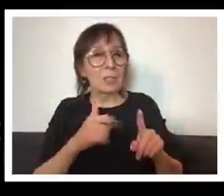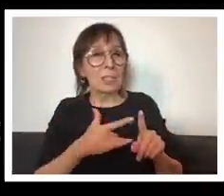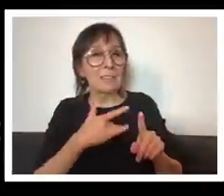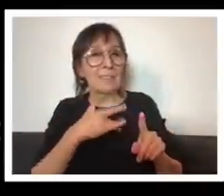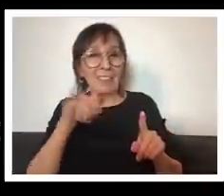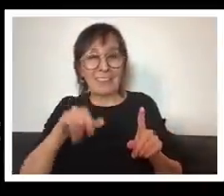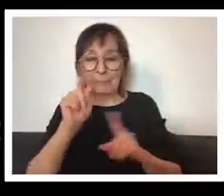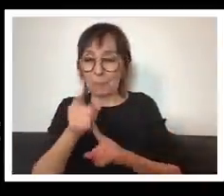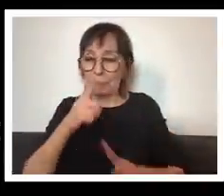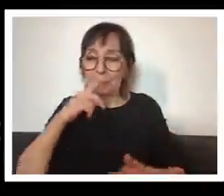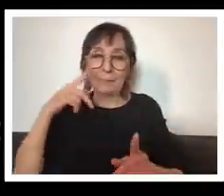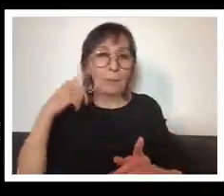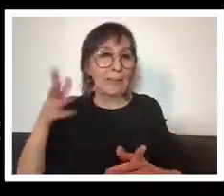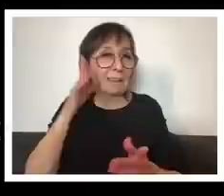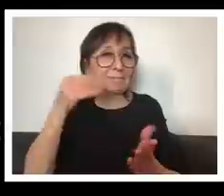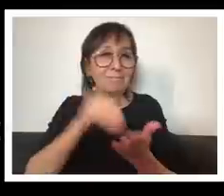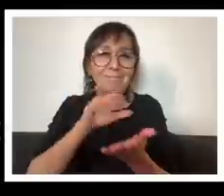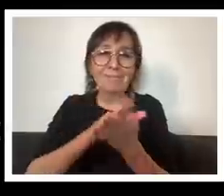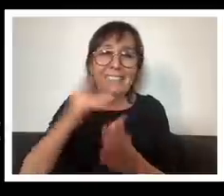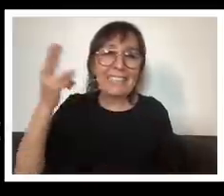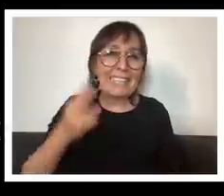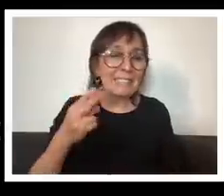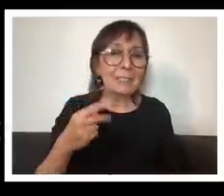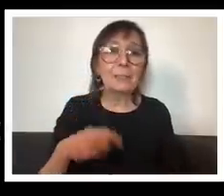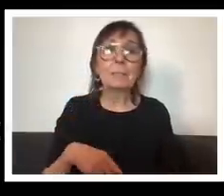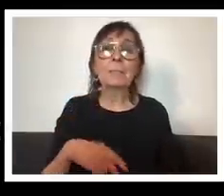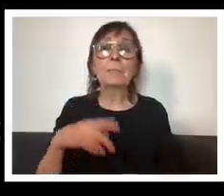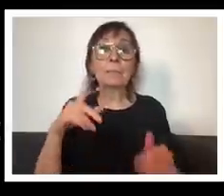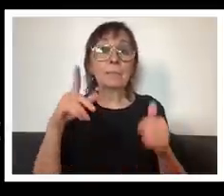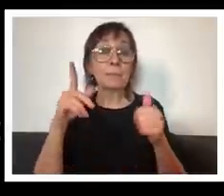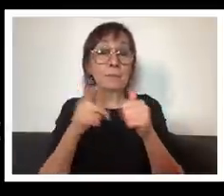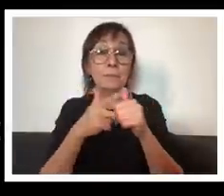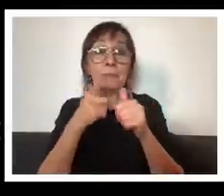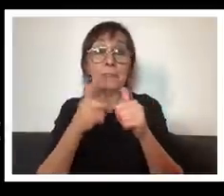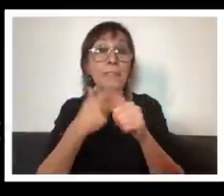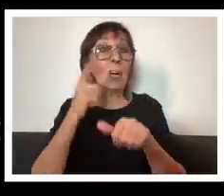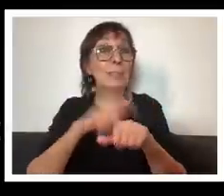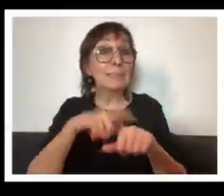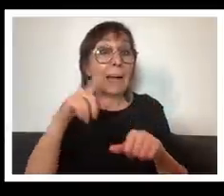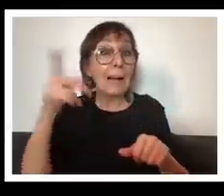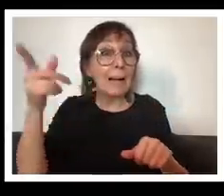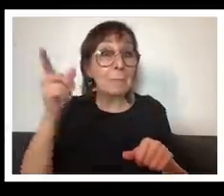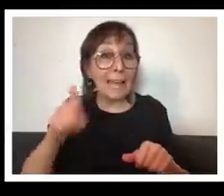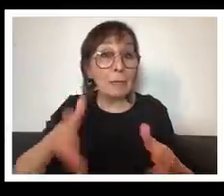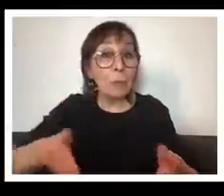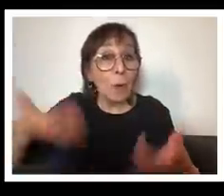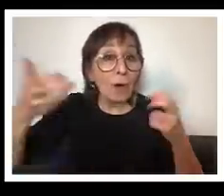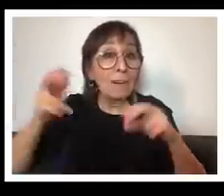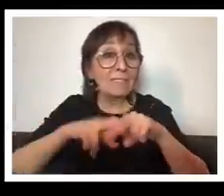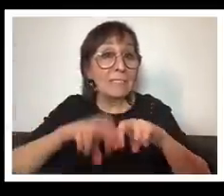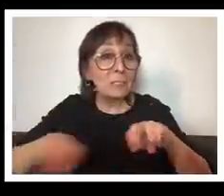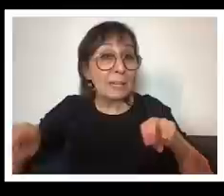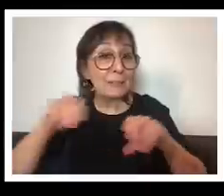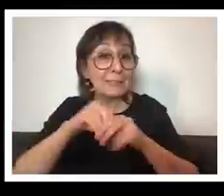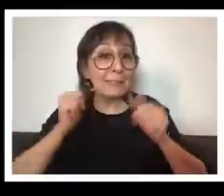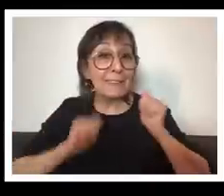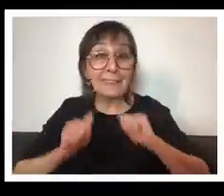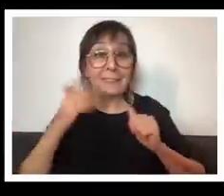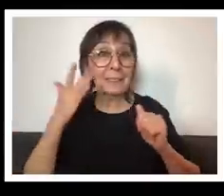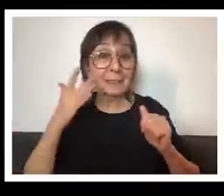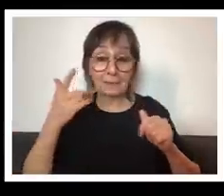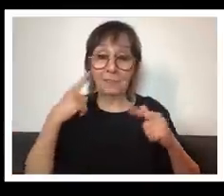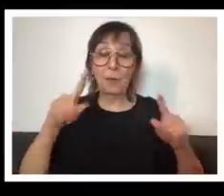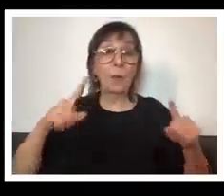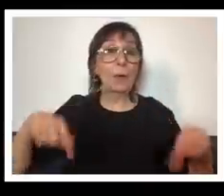partly the reason we knew that is because for the first time they had ripped up a big section of the seating um in the theater in order to accommodate